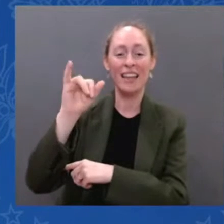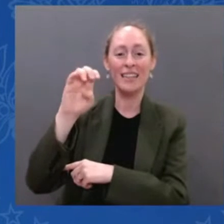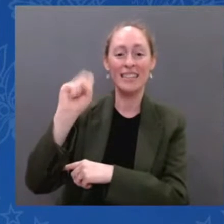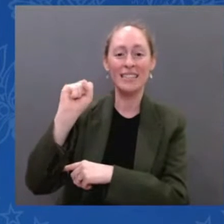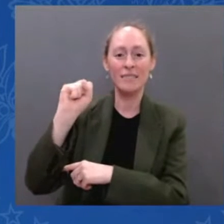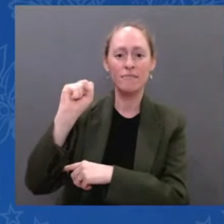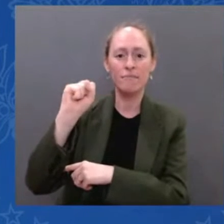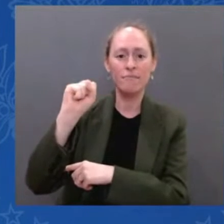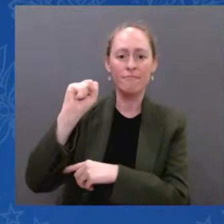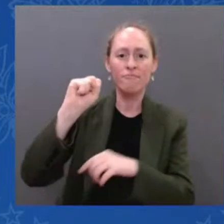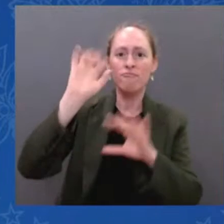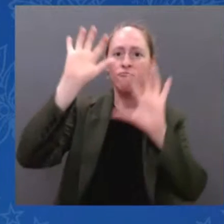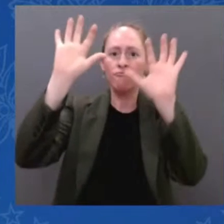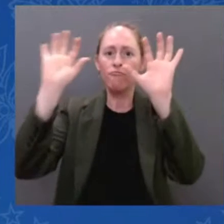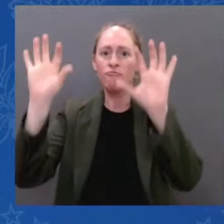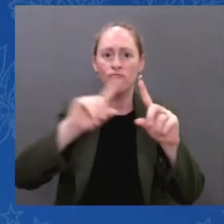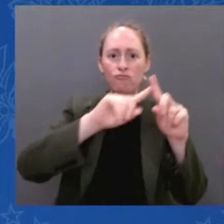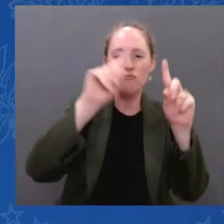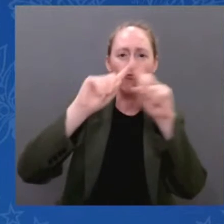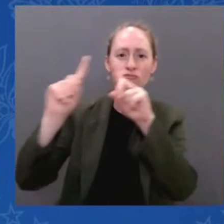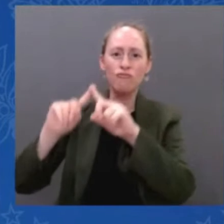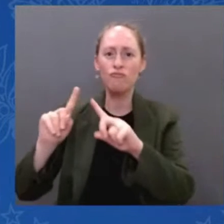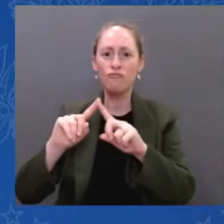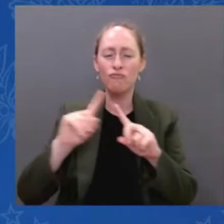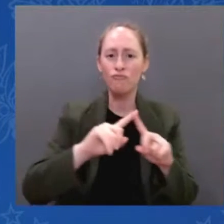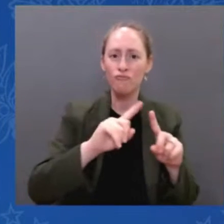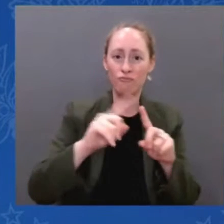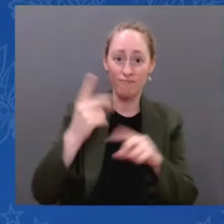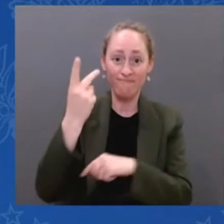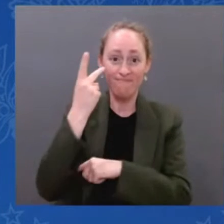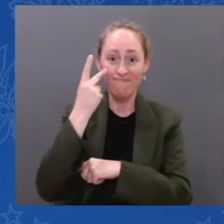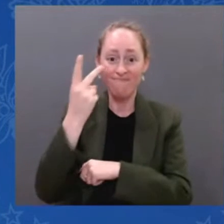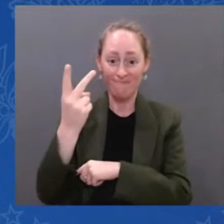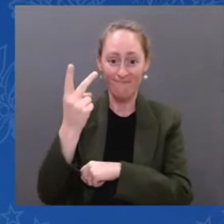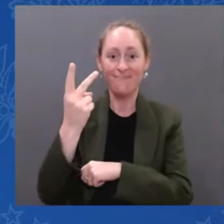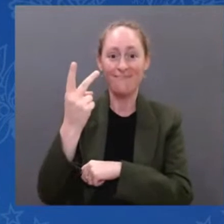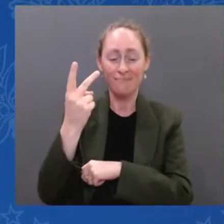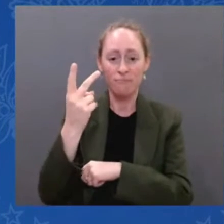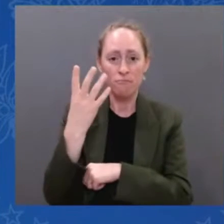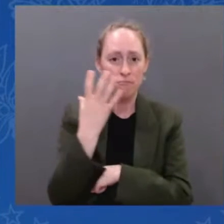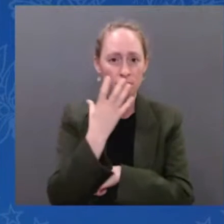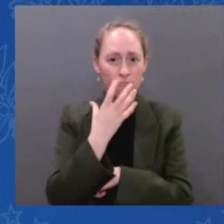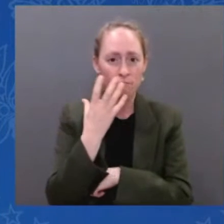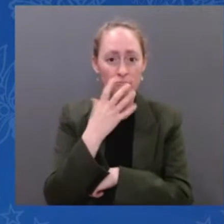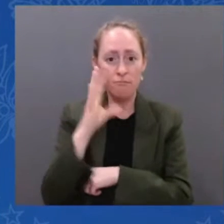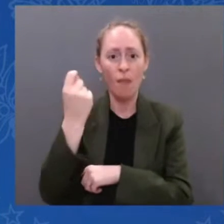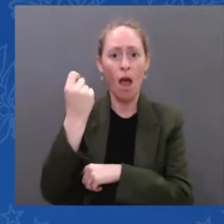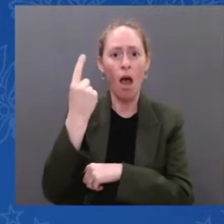And you're seeing just a small little portion of the universe.